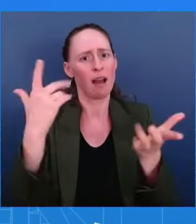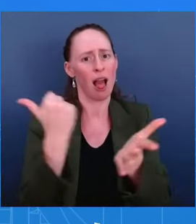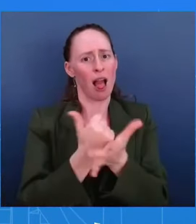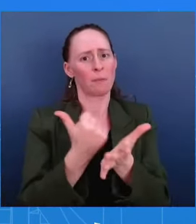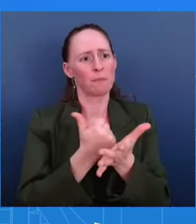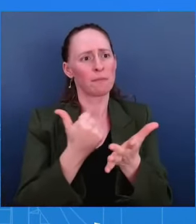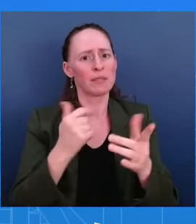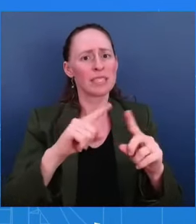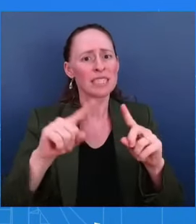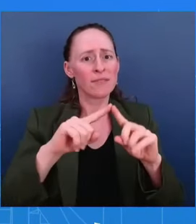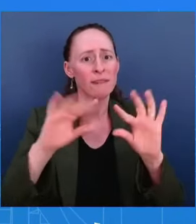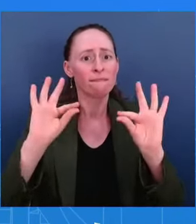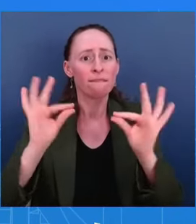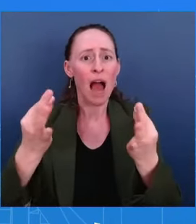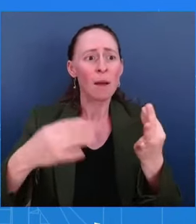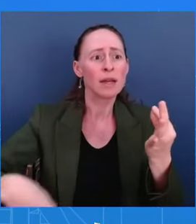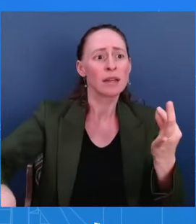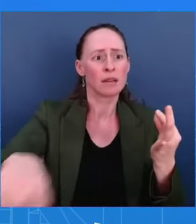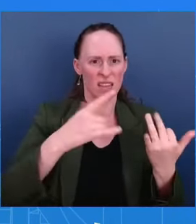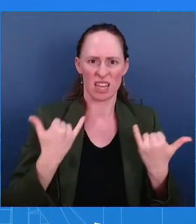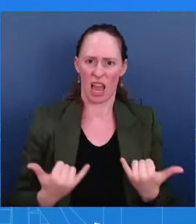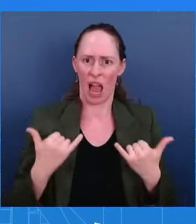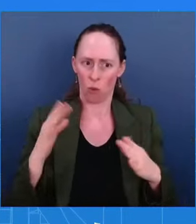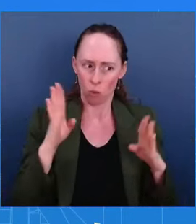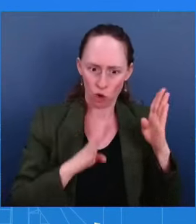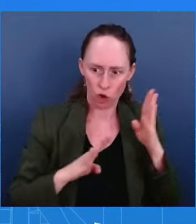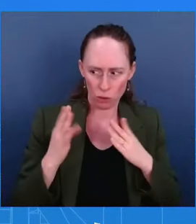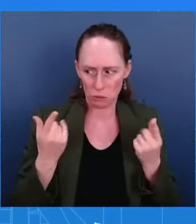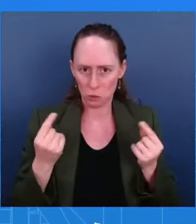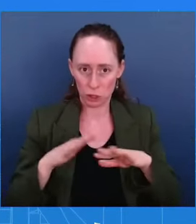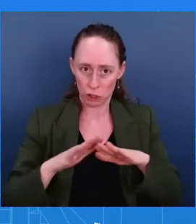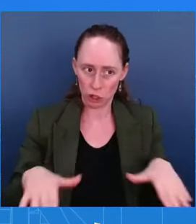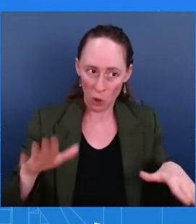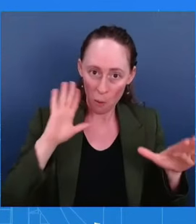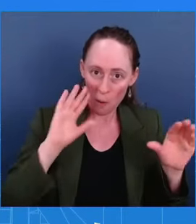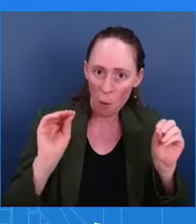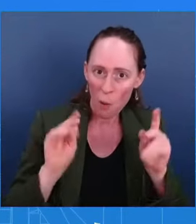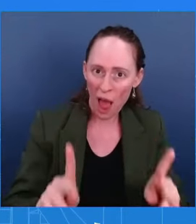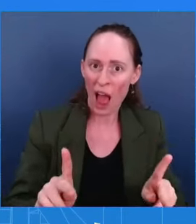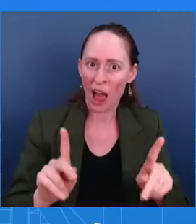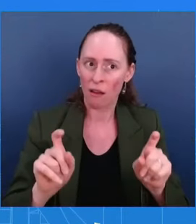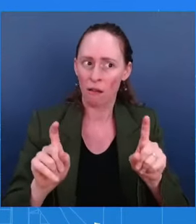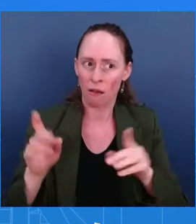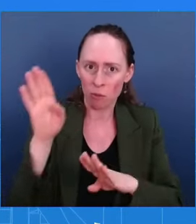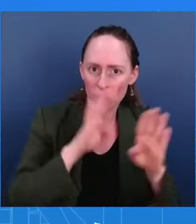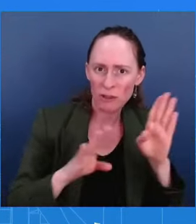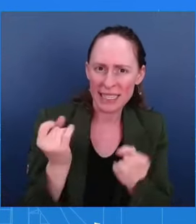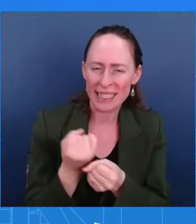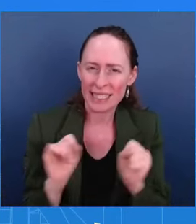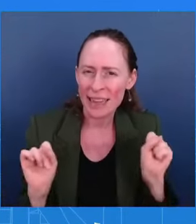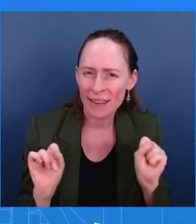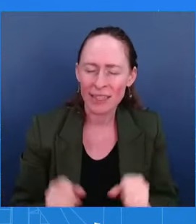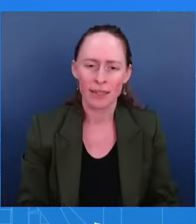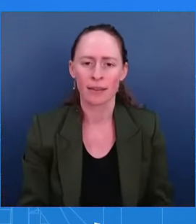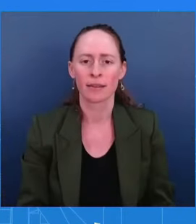if you look at the President's actions and what he has done since almost day one of this administration, if you think about the two